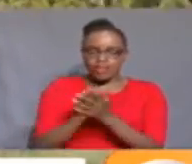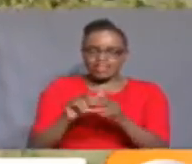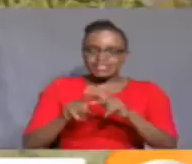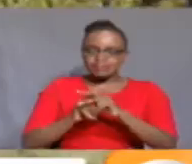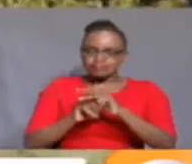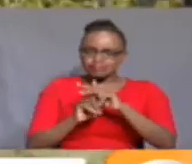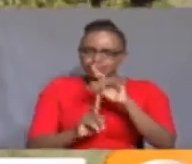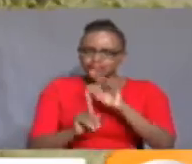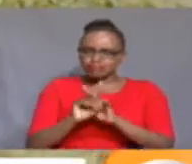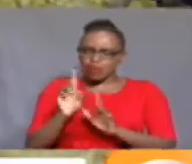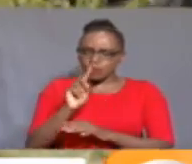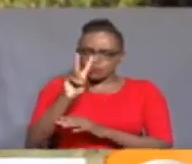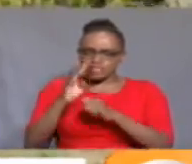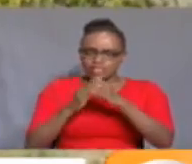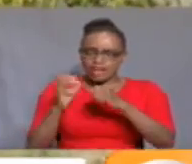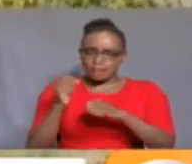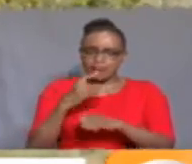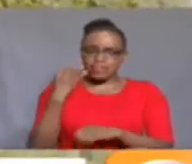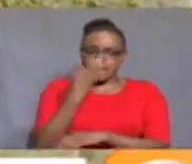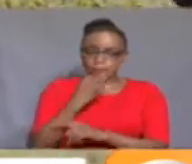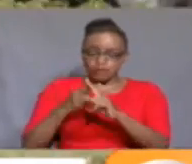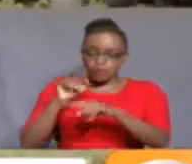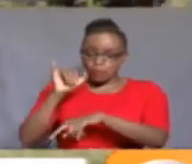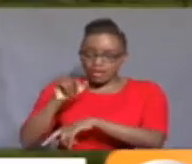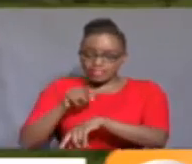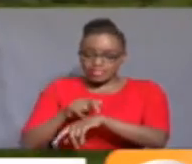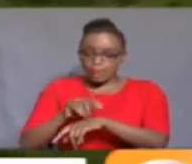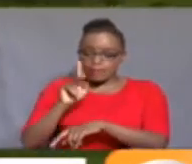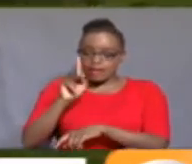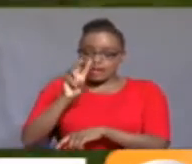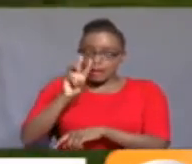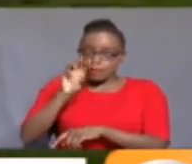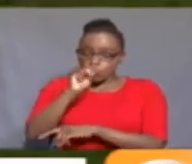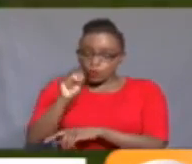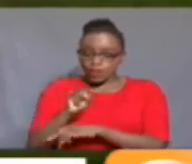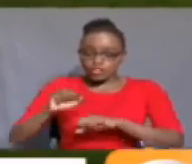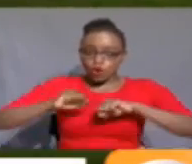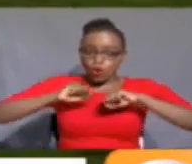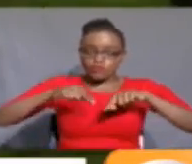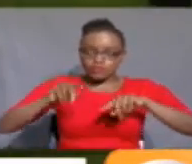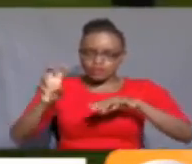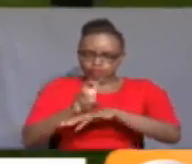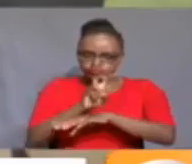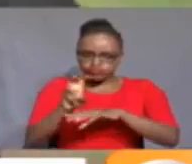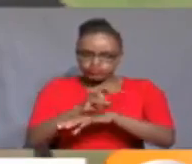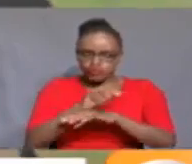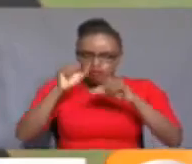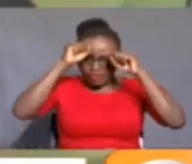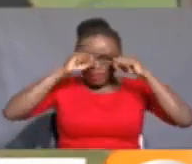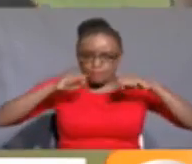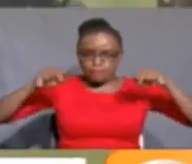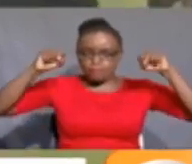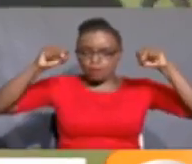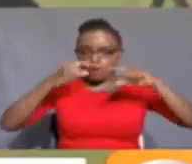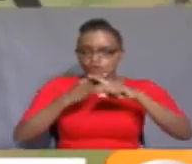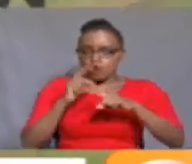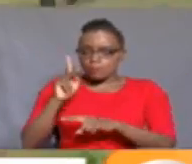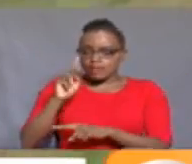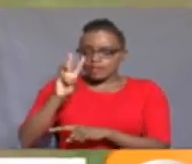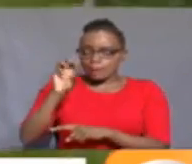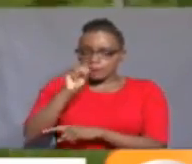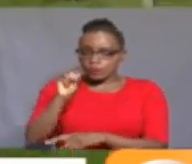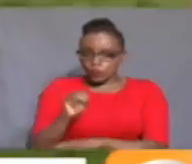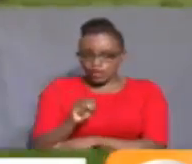29th of March. And ever since, KWS officers have been monitoring the buffaloes. Now, according to KWS,